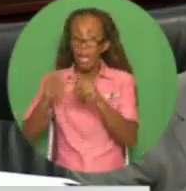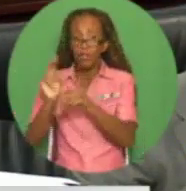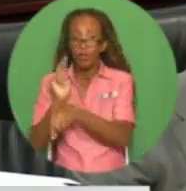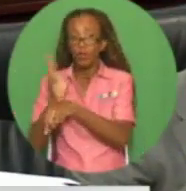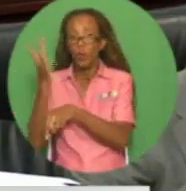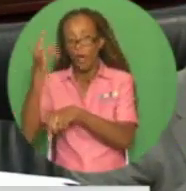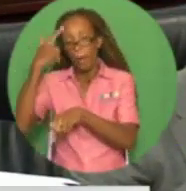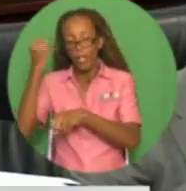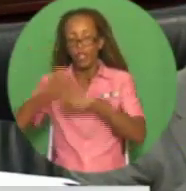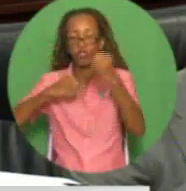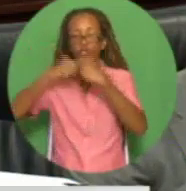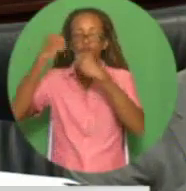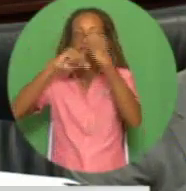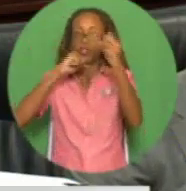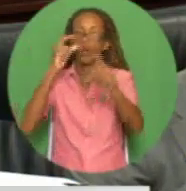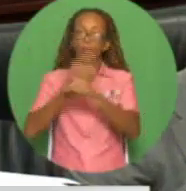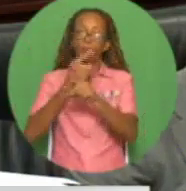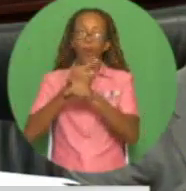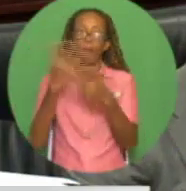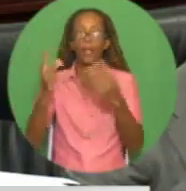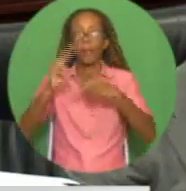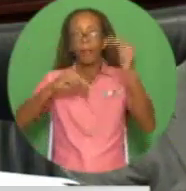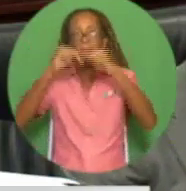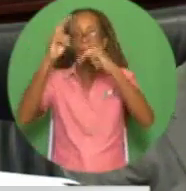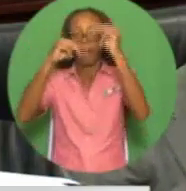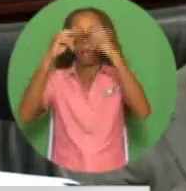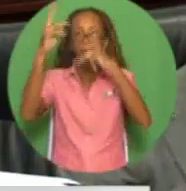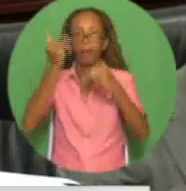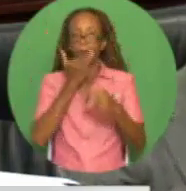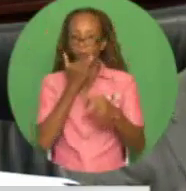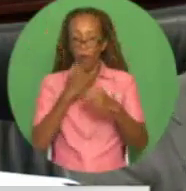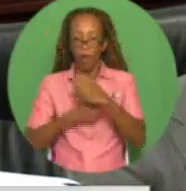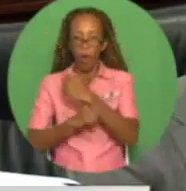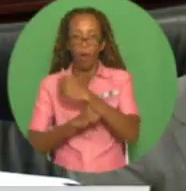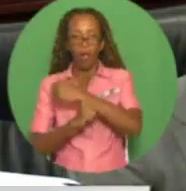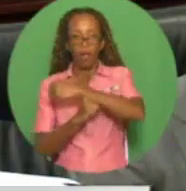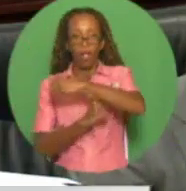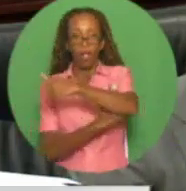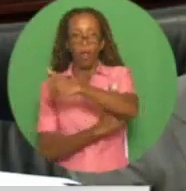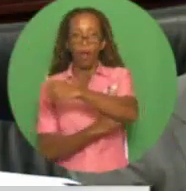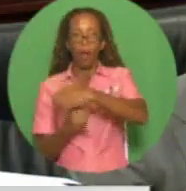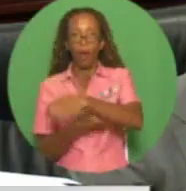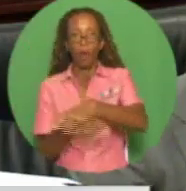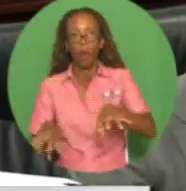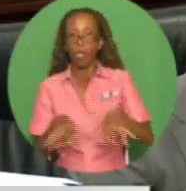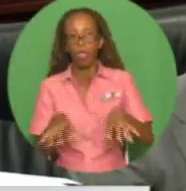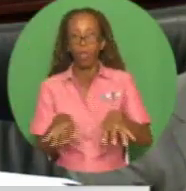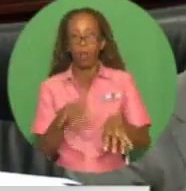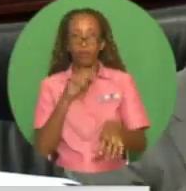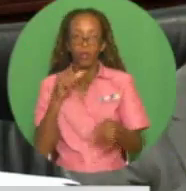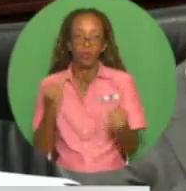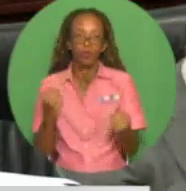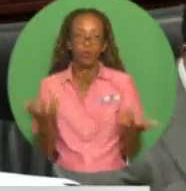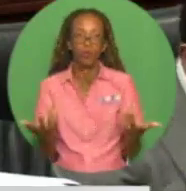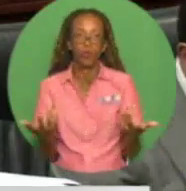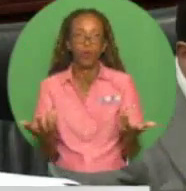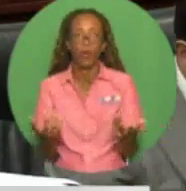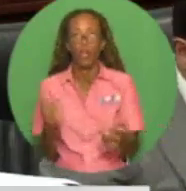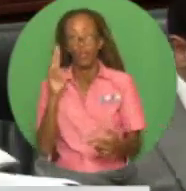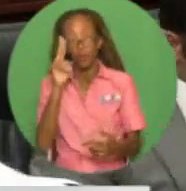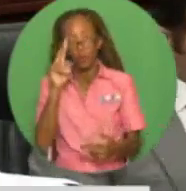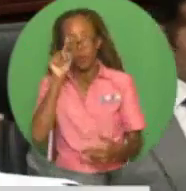specifications were not followed, meaning that the foundation is faulty and cannot be used. It would take $2